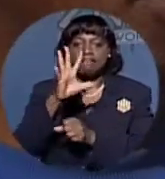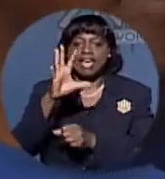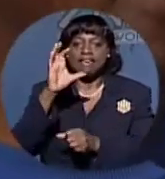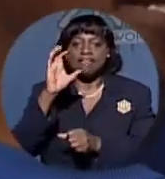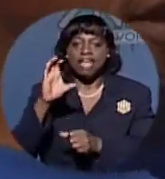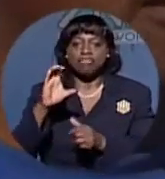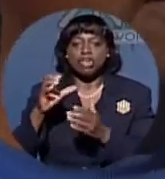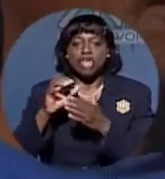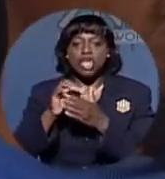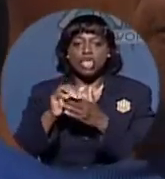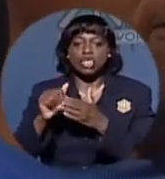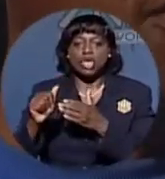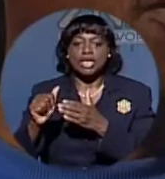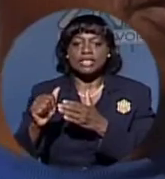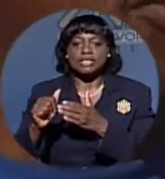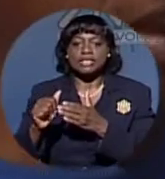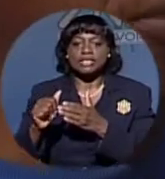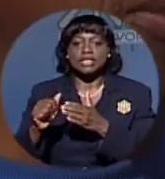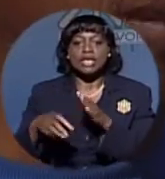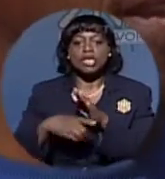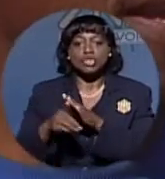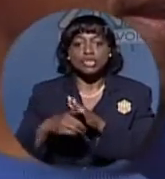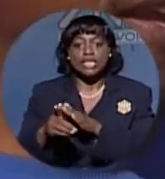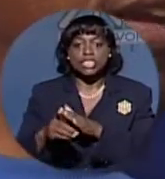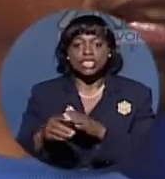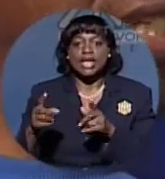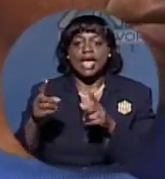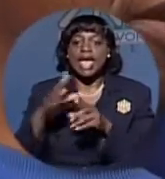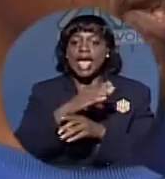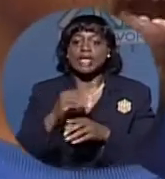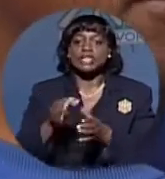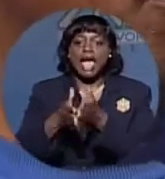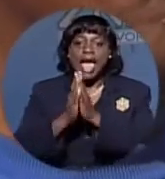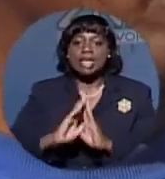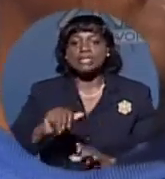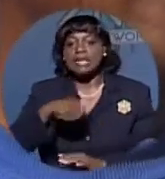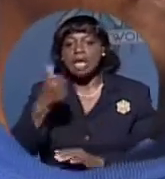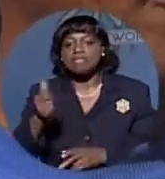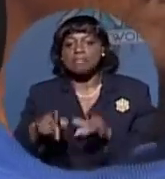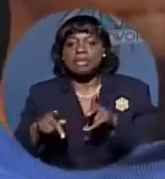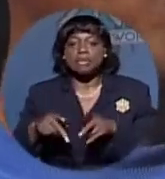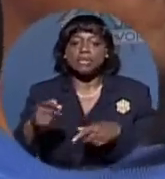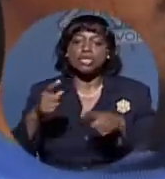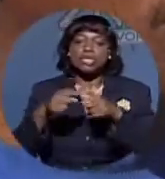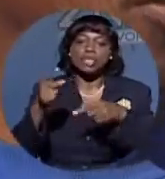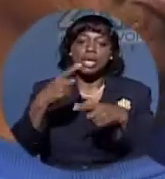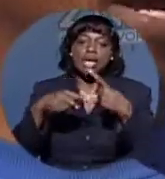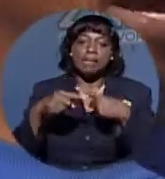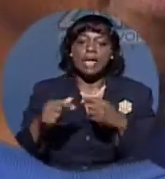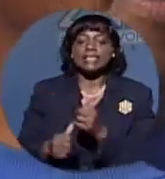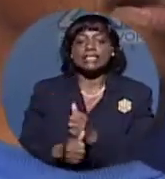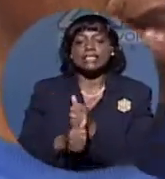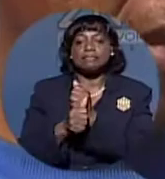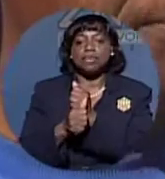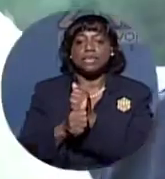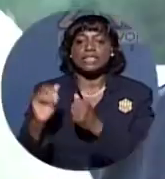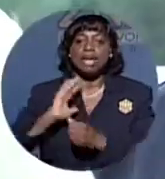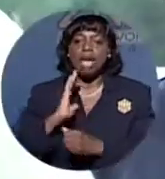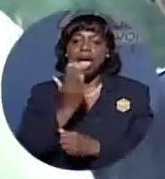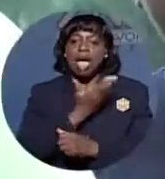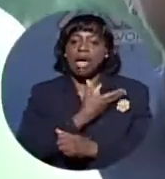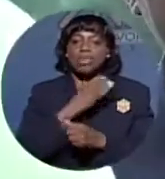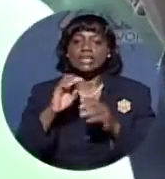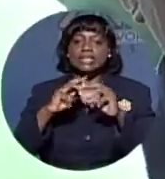but to invite other corporate sponsors to step to the plate in these difficult times to really give support to our team.